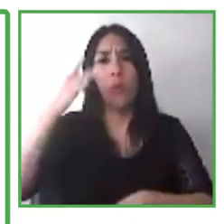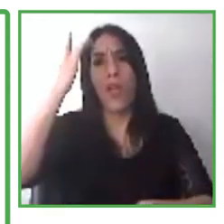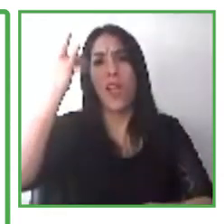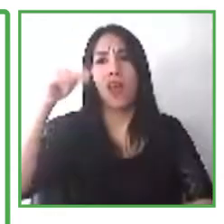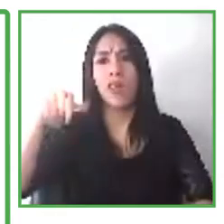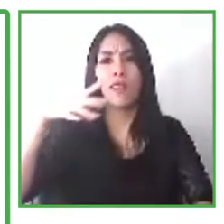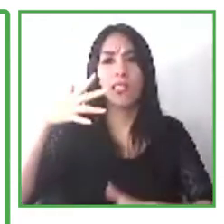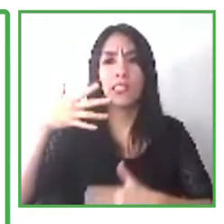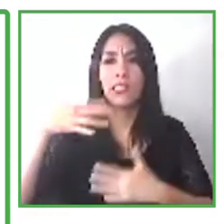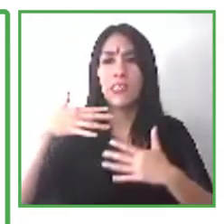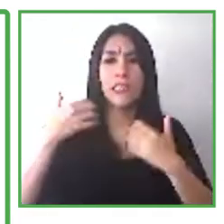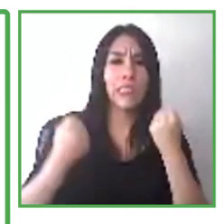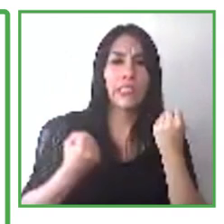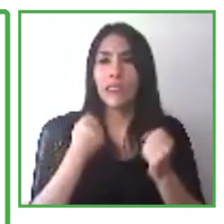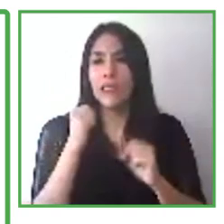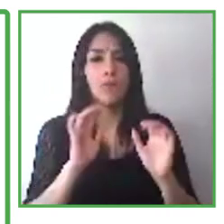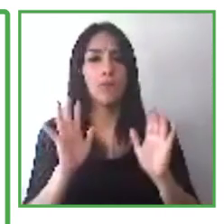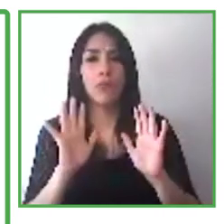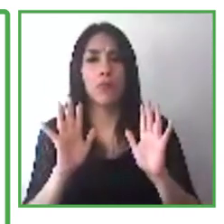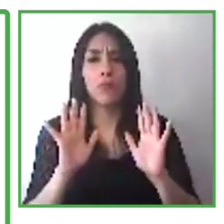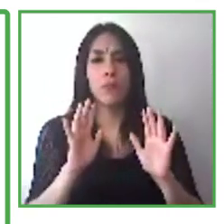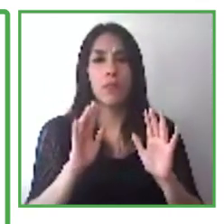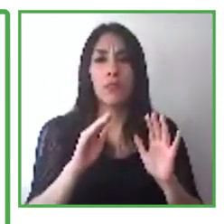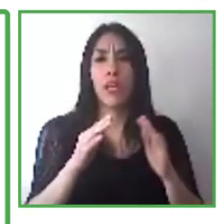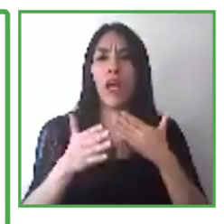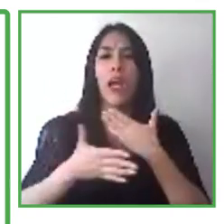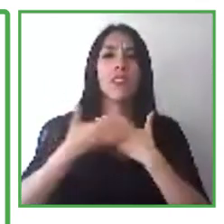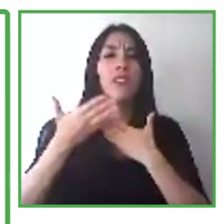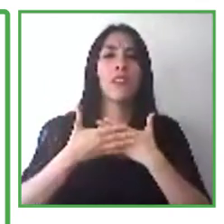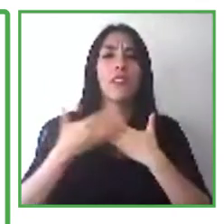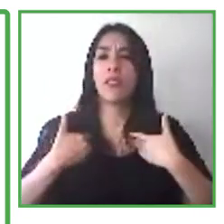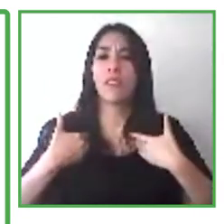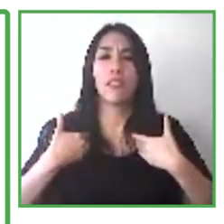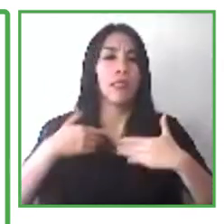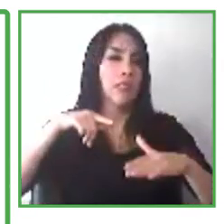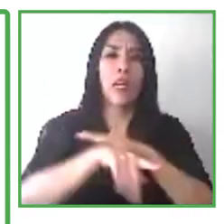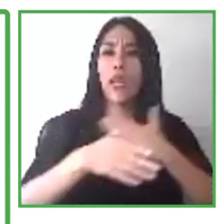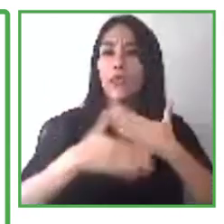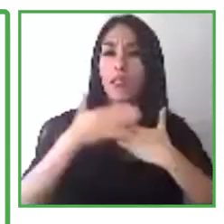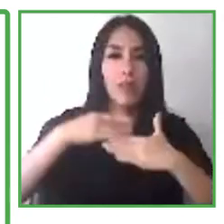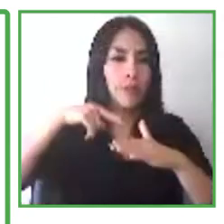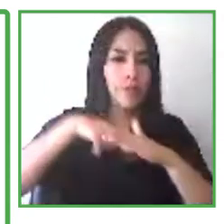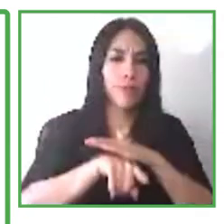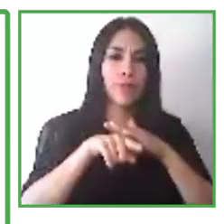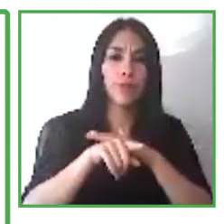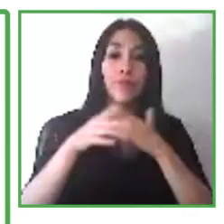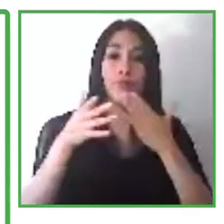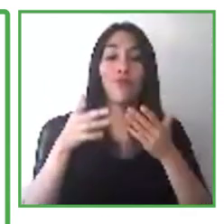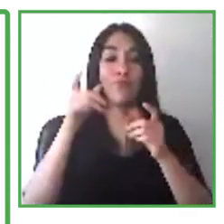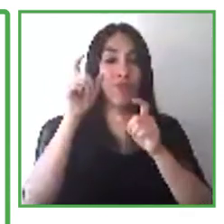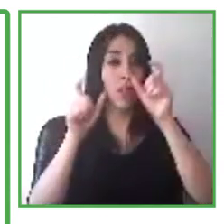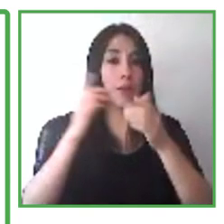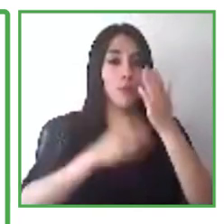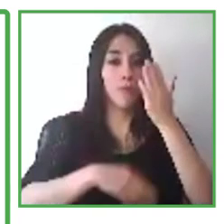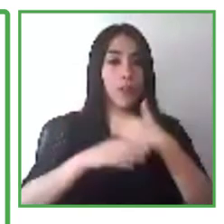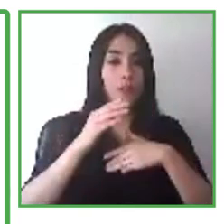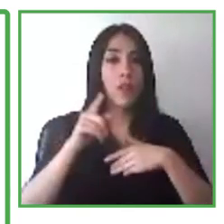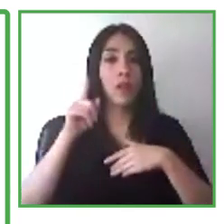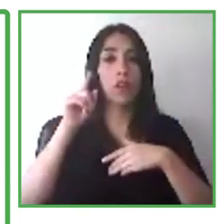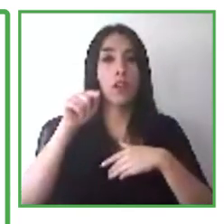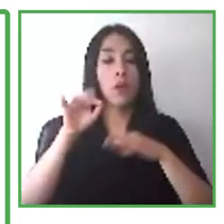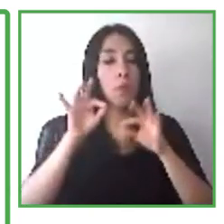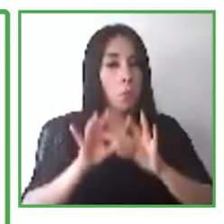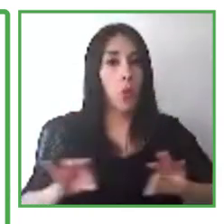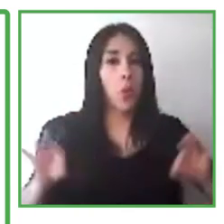use of the largest, the latest generation of assistive technologies to everyone, including people